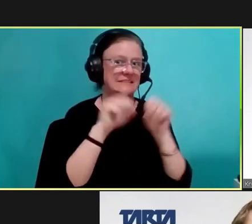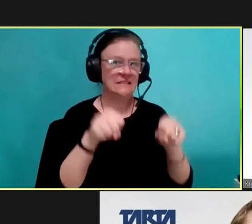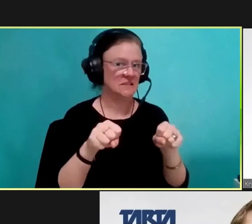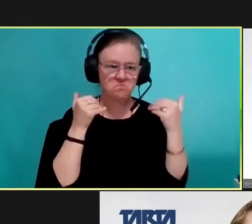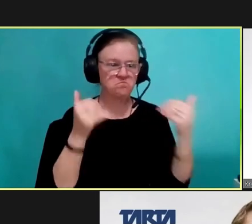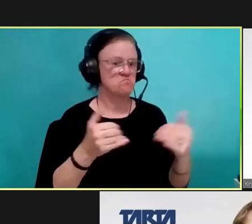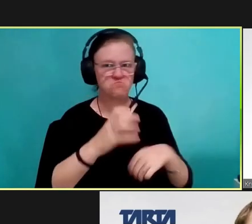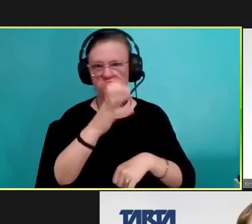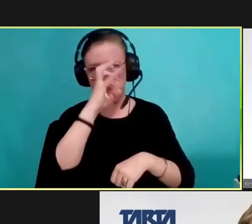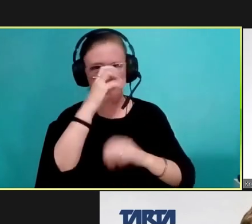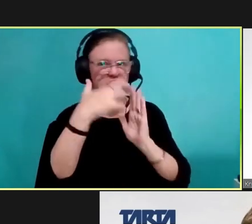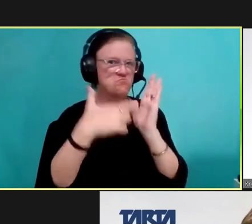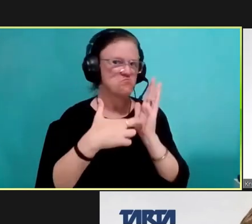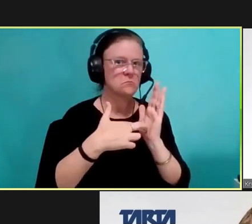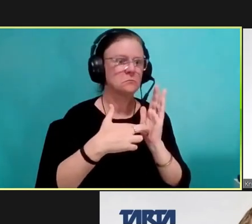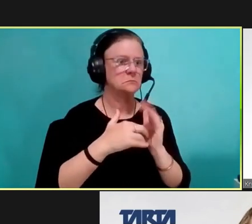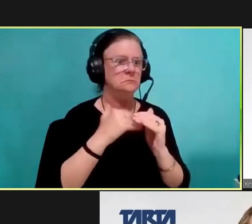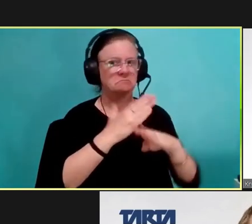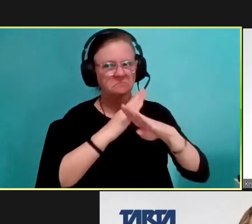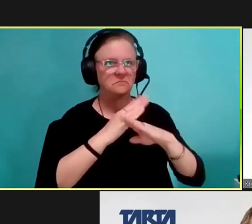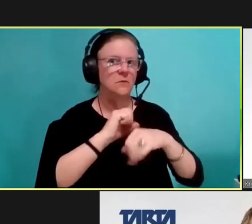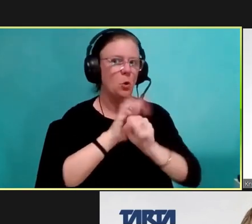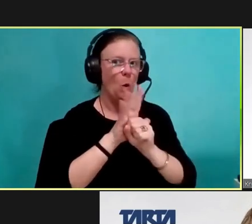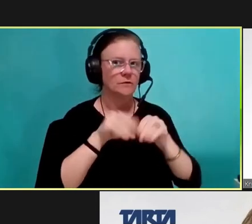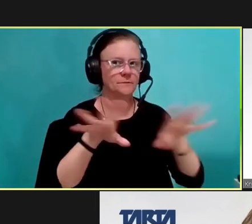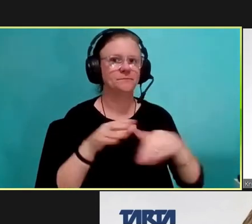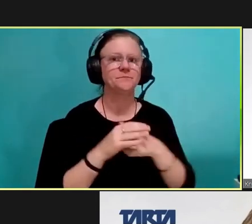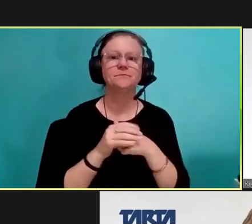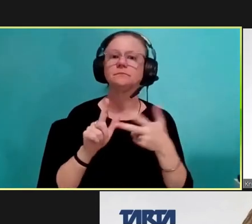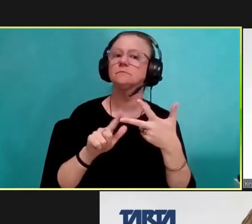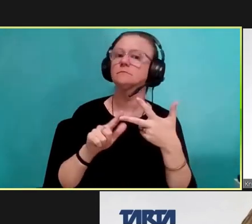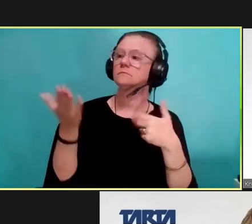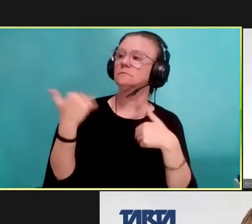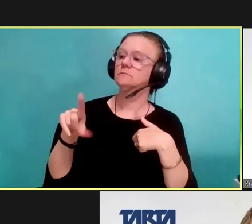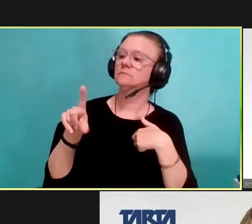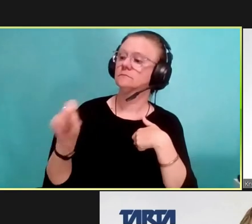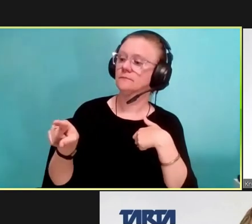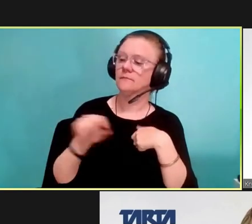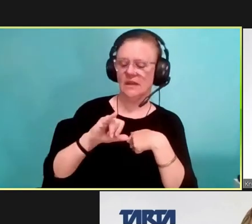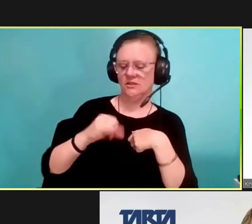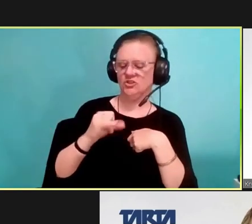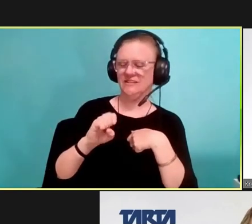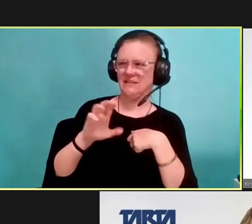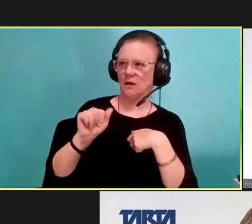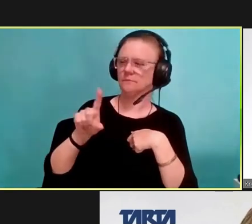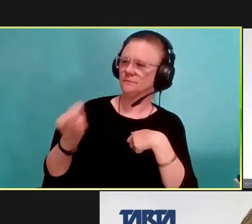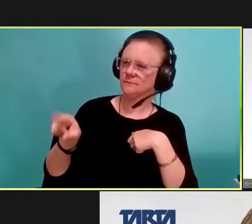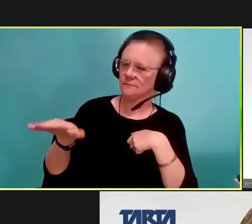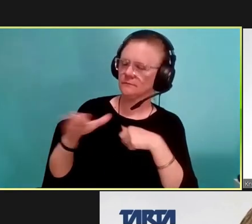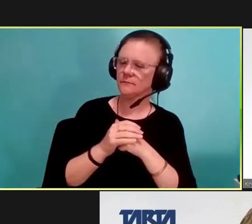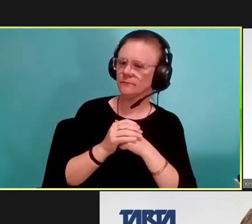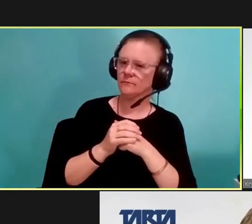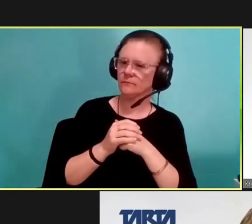drastic of measures against COVID. Crystal We do have a question from Jessica. She's wanting to